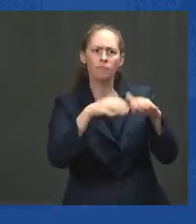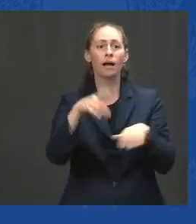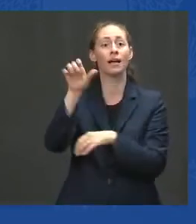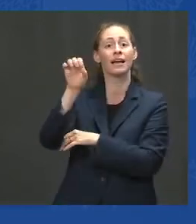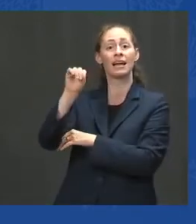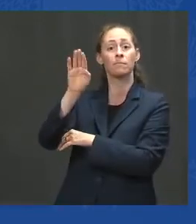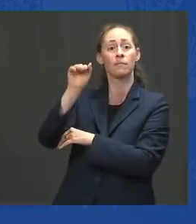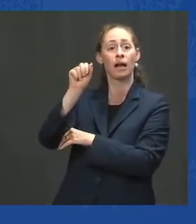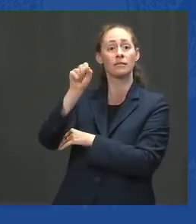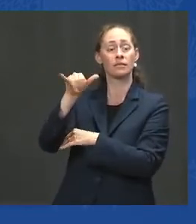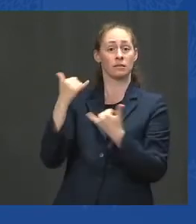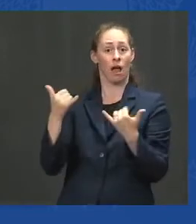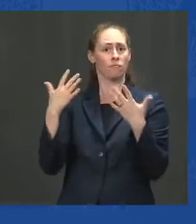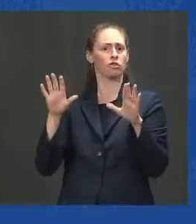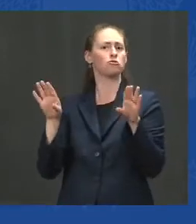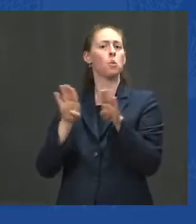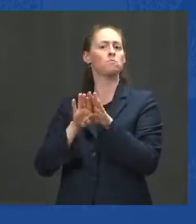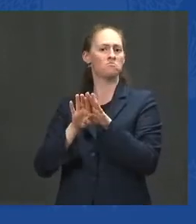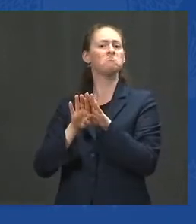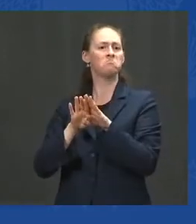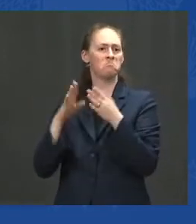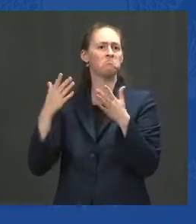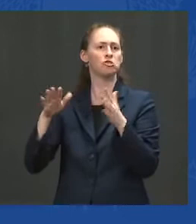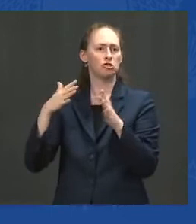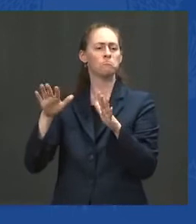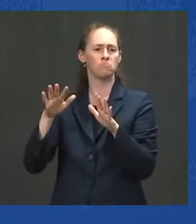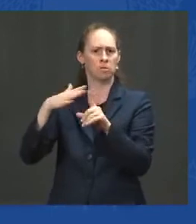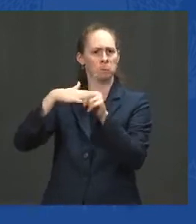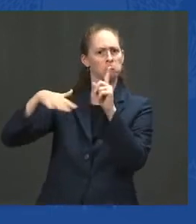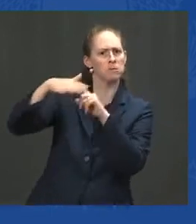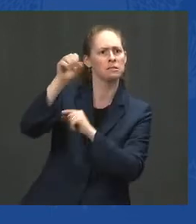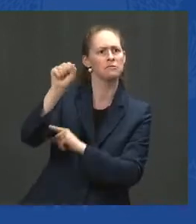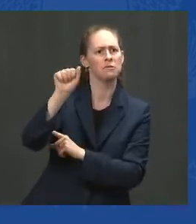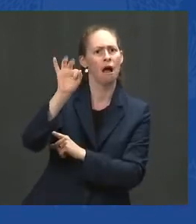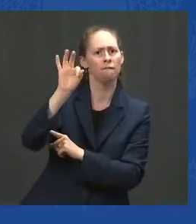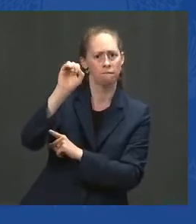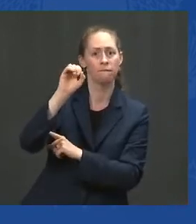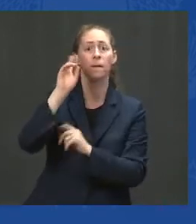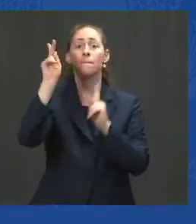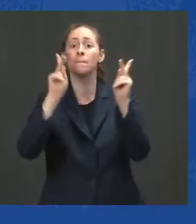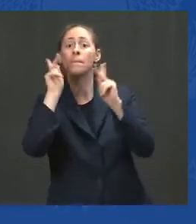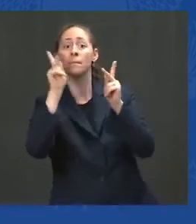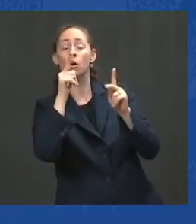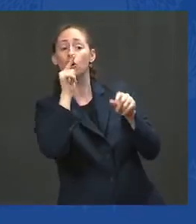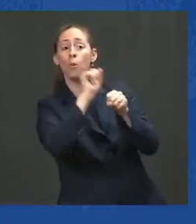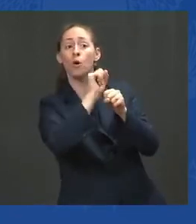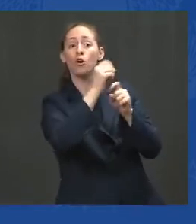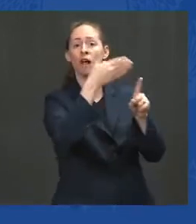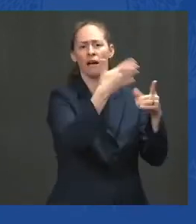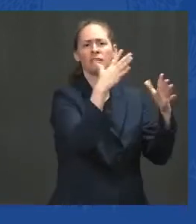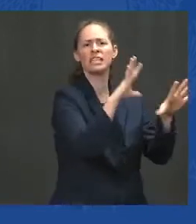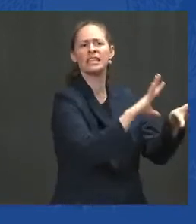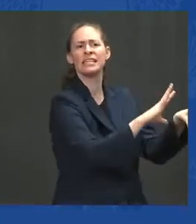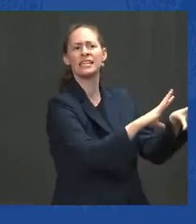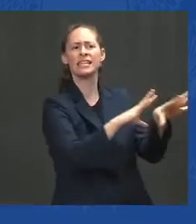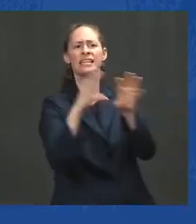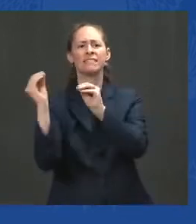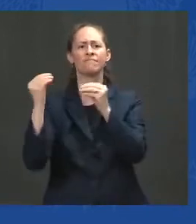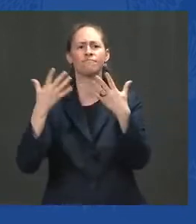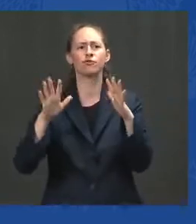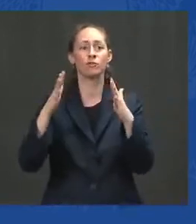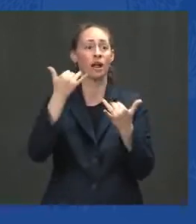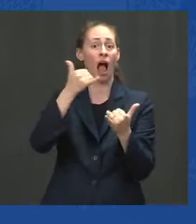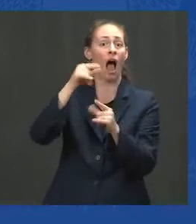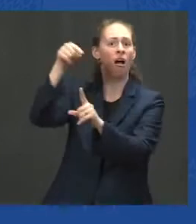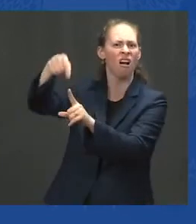Our diplomatic presence is now consolidated at the airport as well. Over the coming